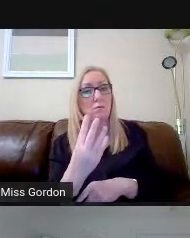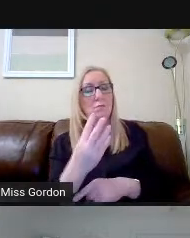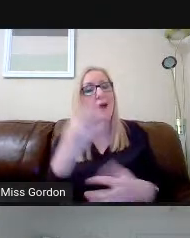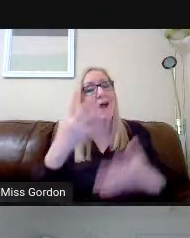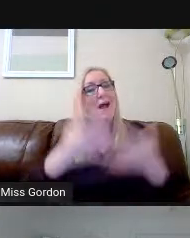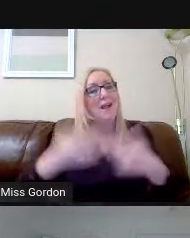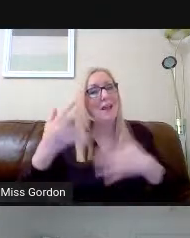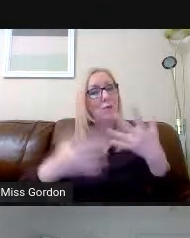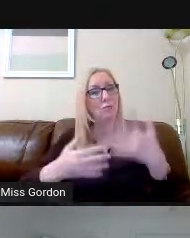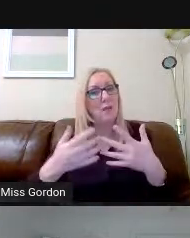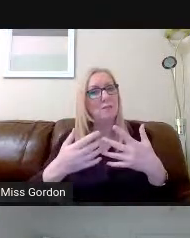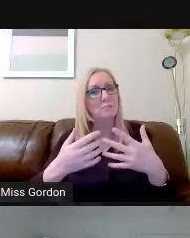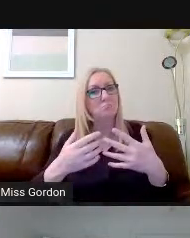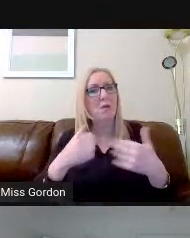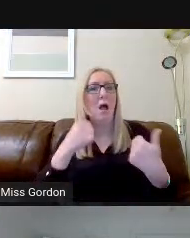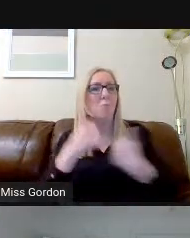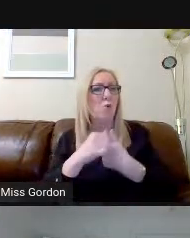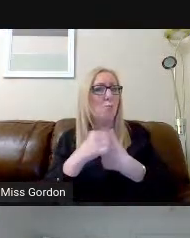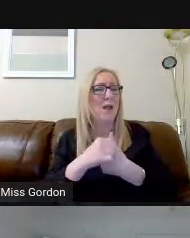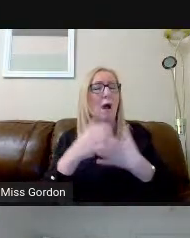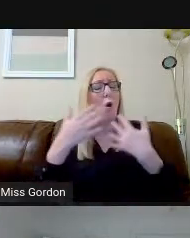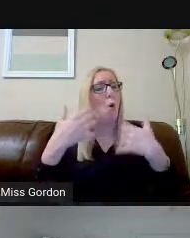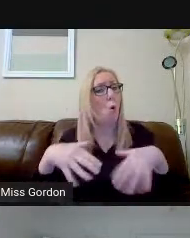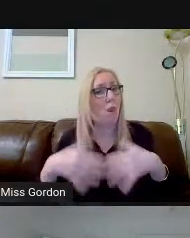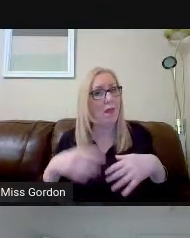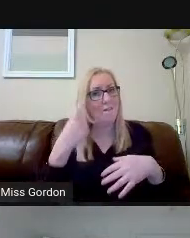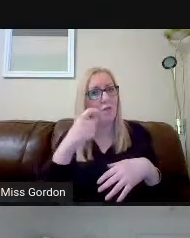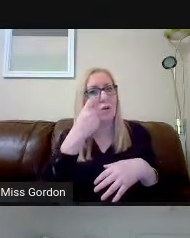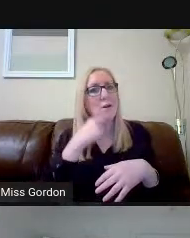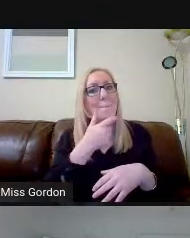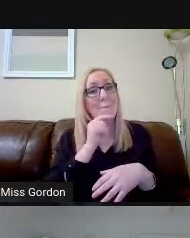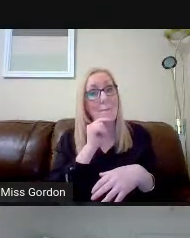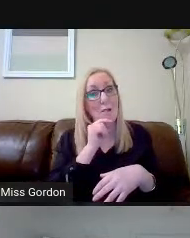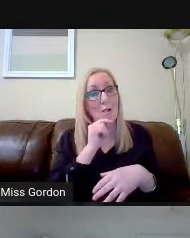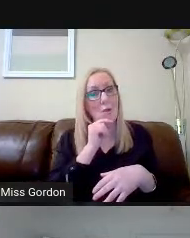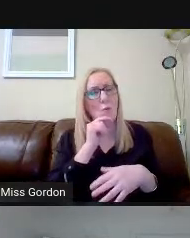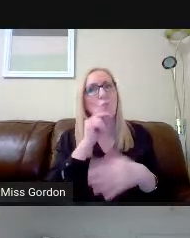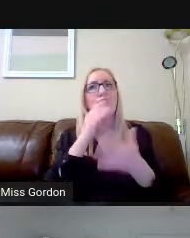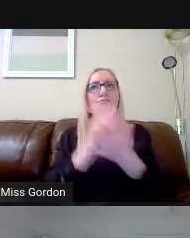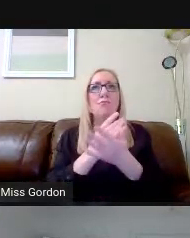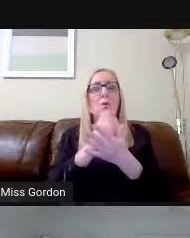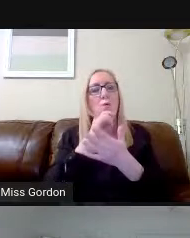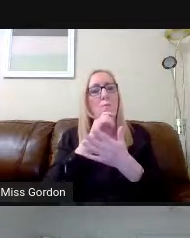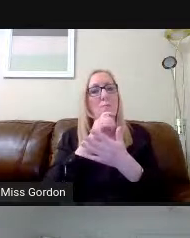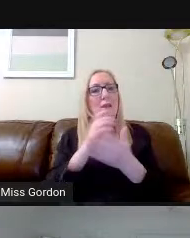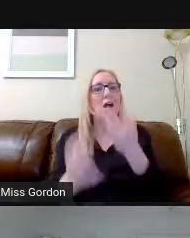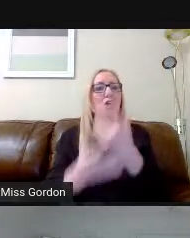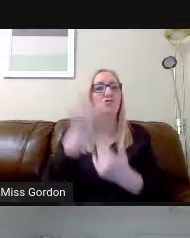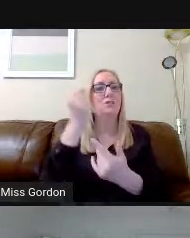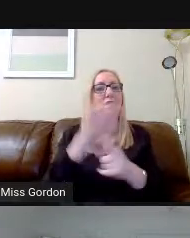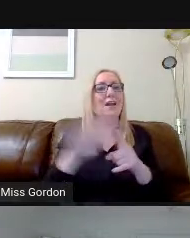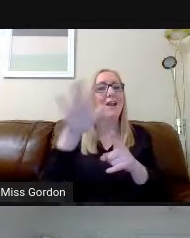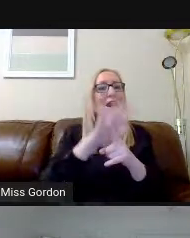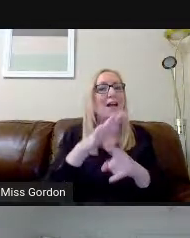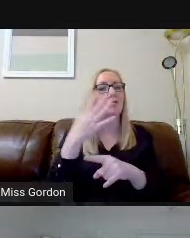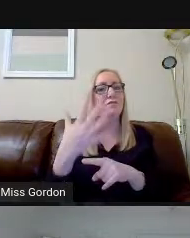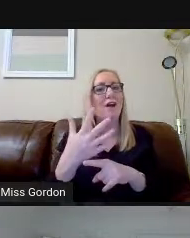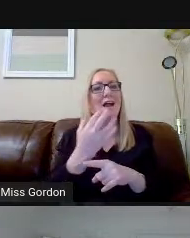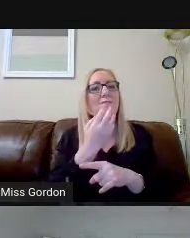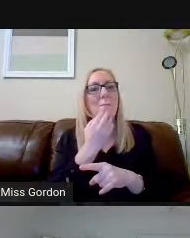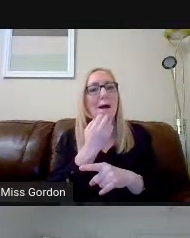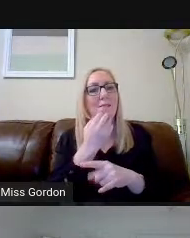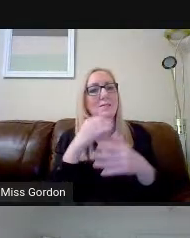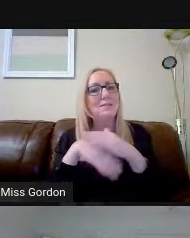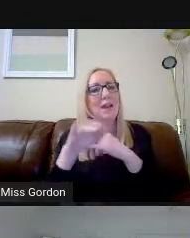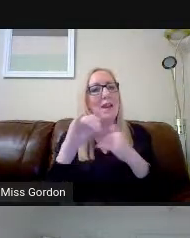only be appropriate for those young people who realistically would be achieving national five in maths when they go into fourth